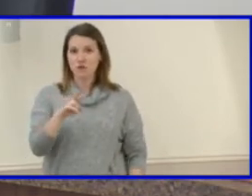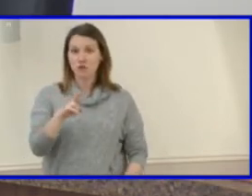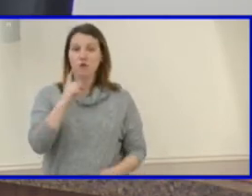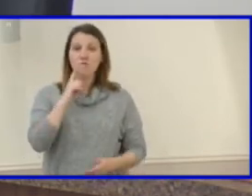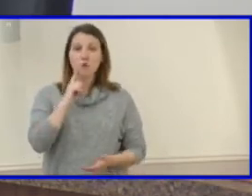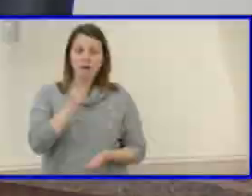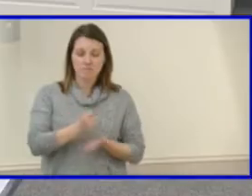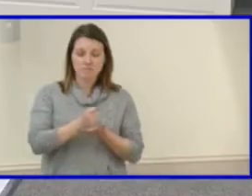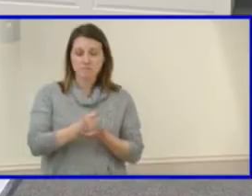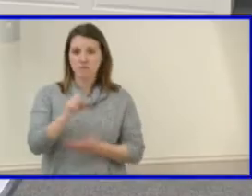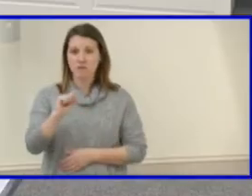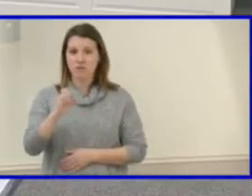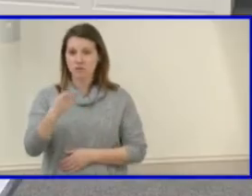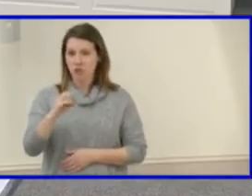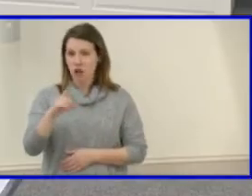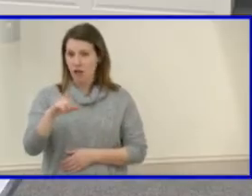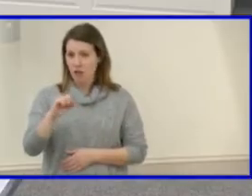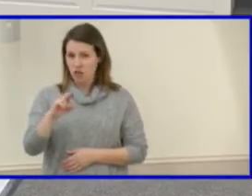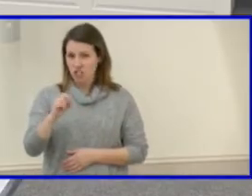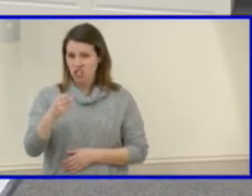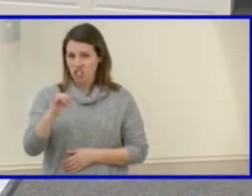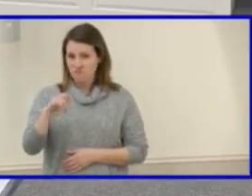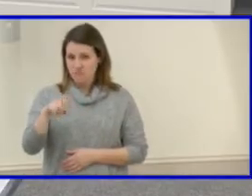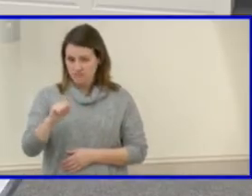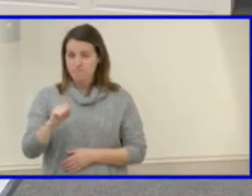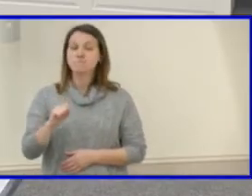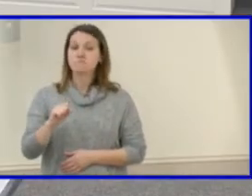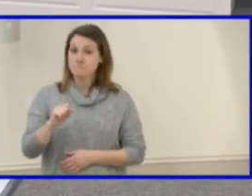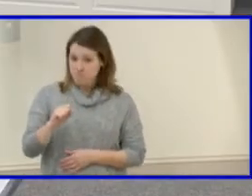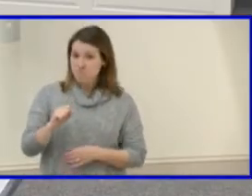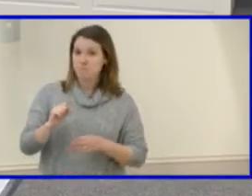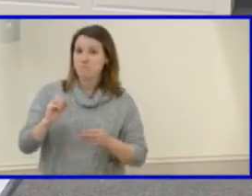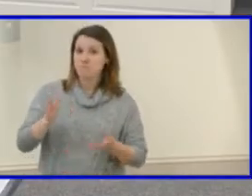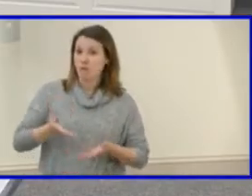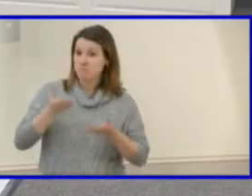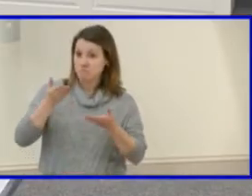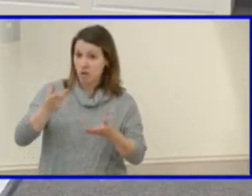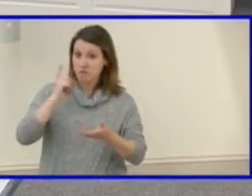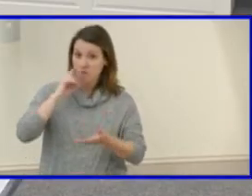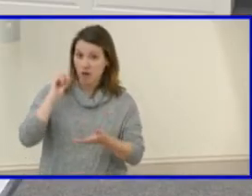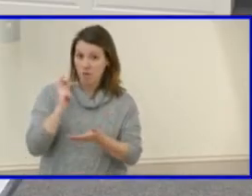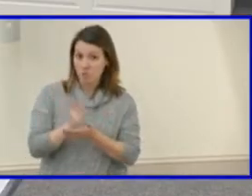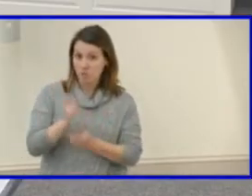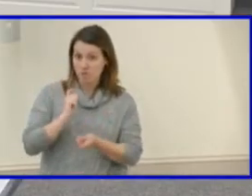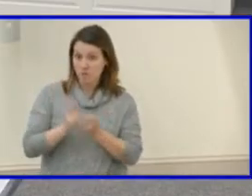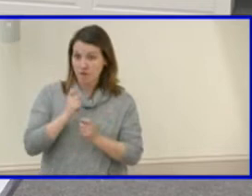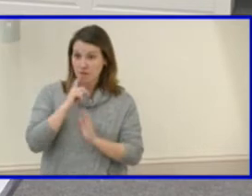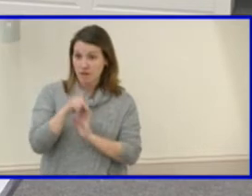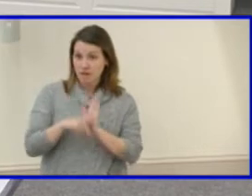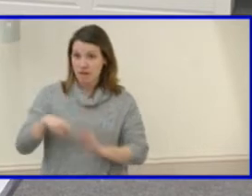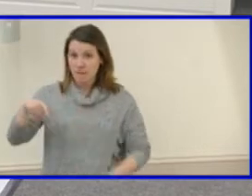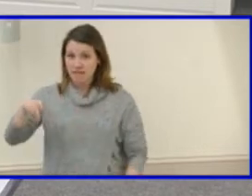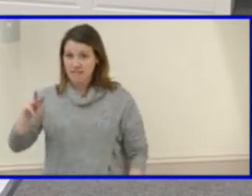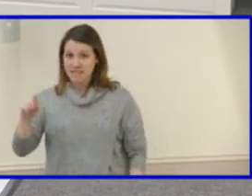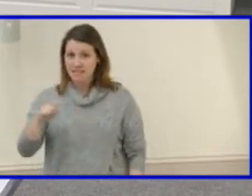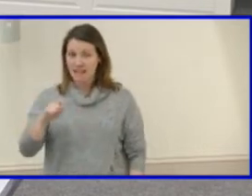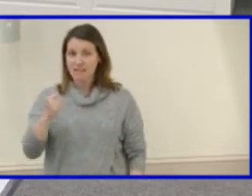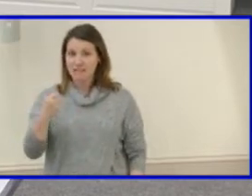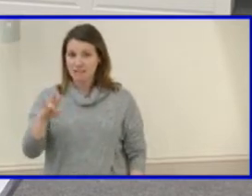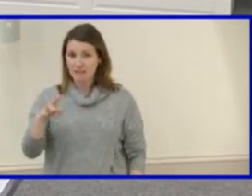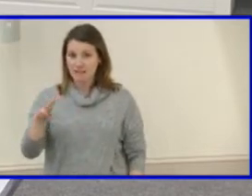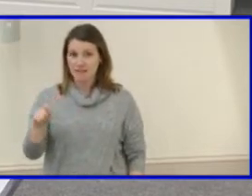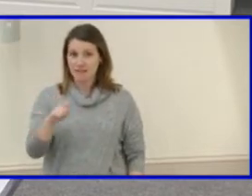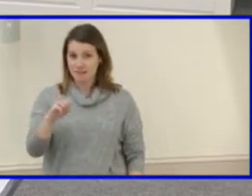Is there a motion to approve proposed revisions to policy P6-17-002